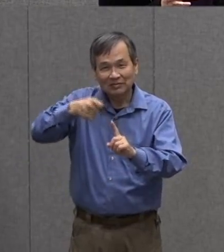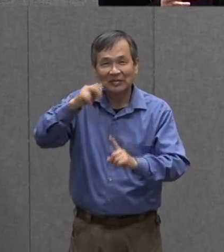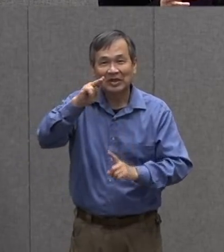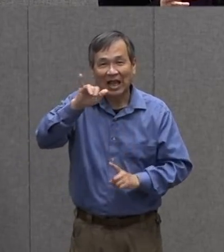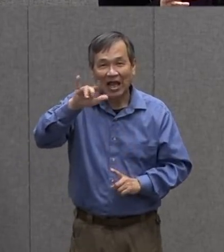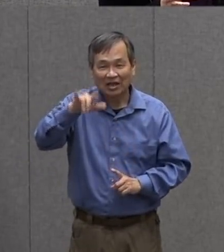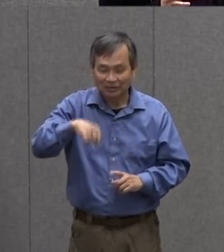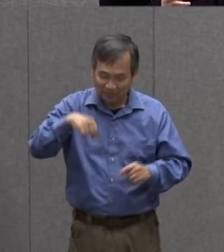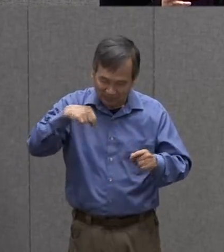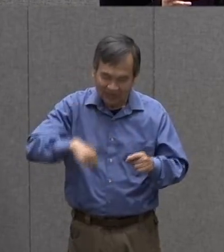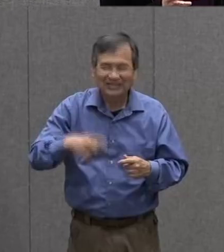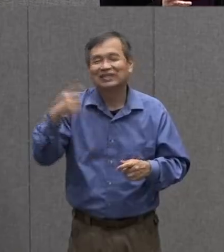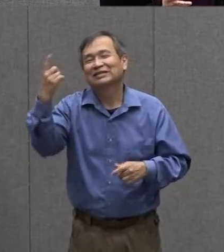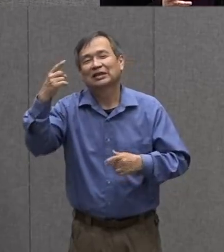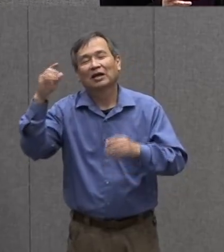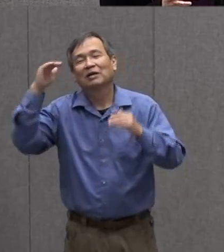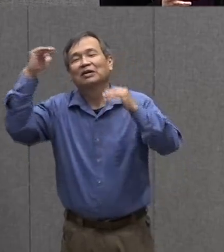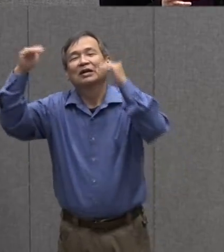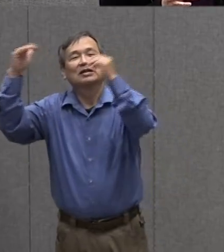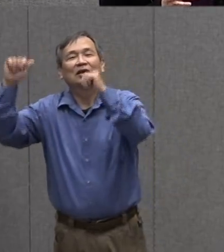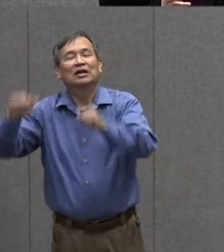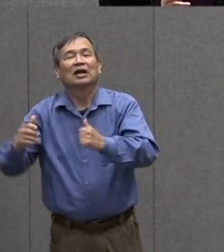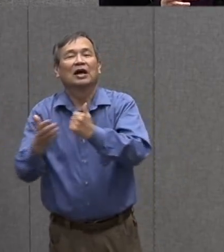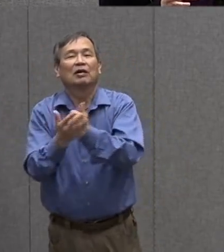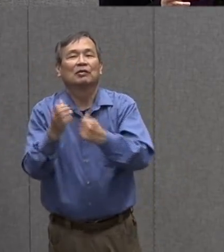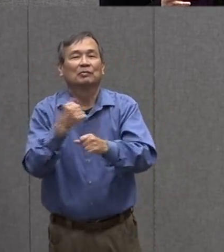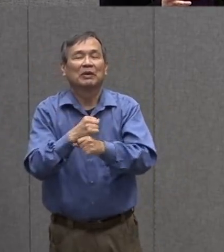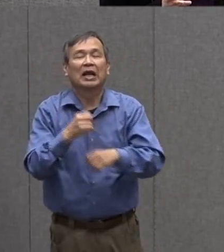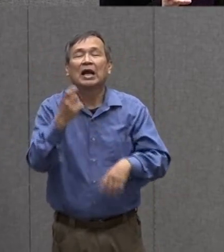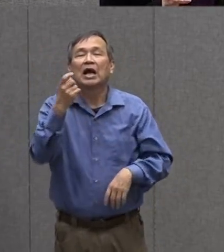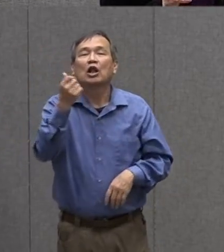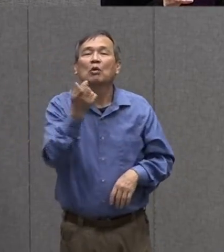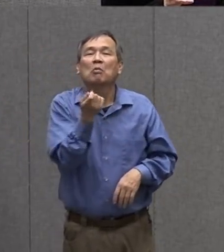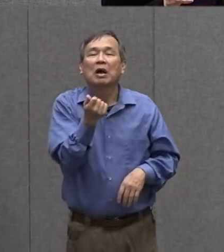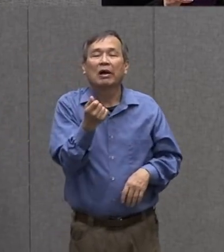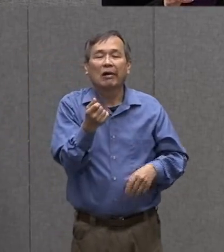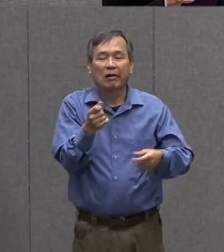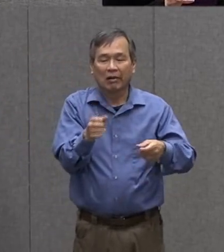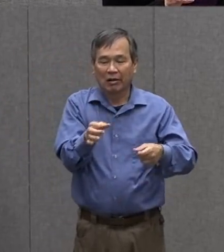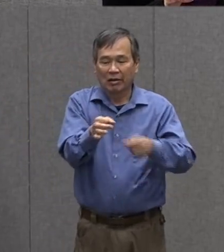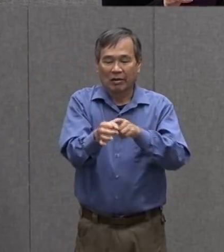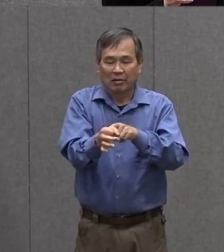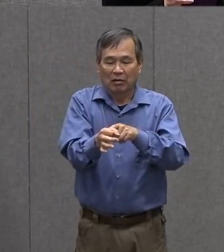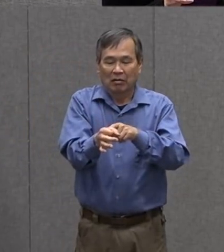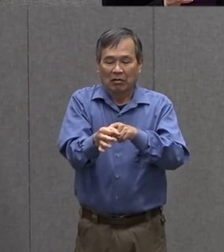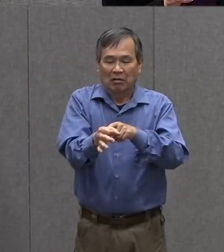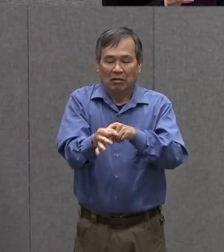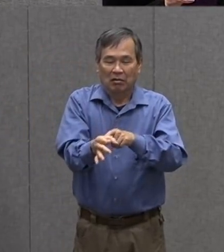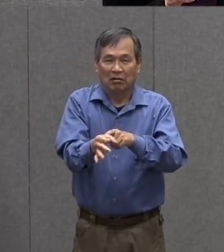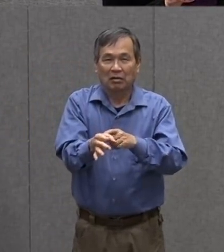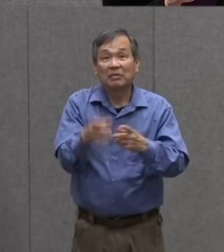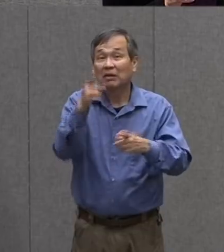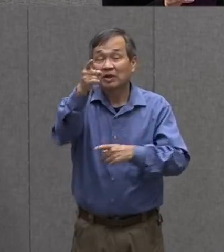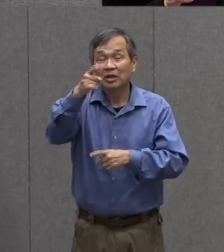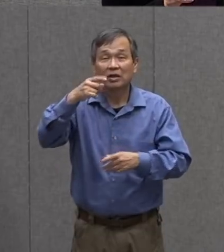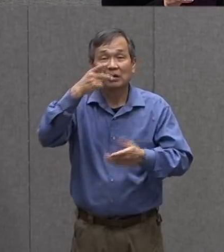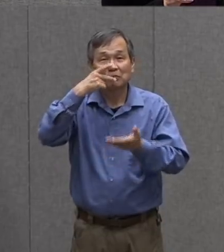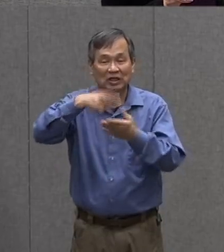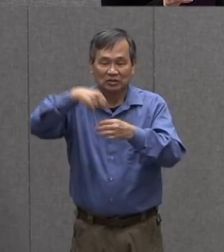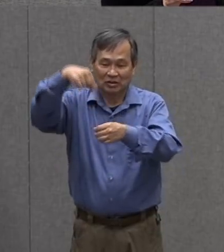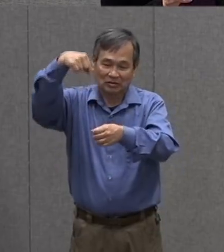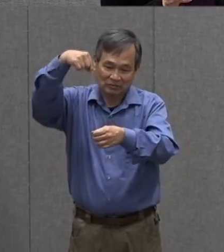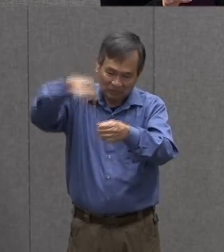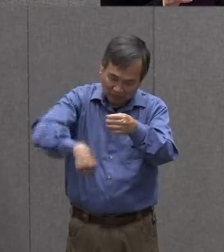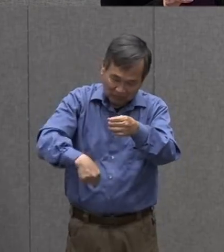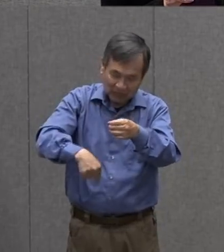help you work with you can make those holes a little bit bigger by running your pencil through and then